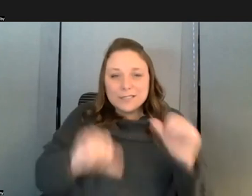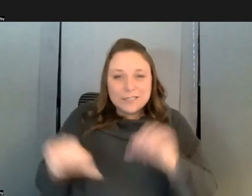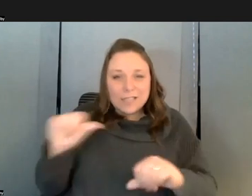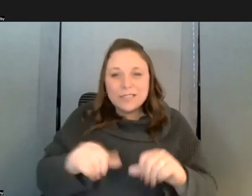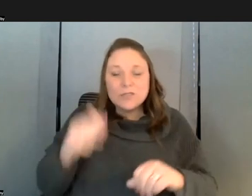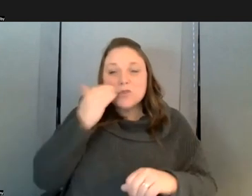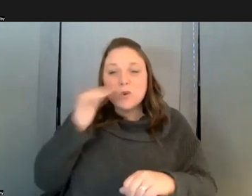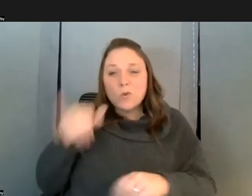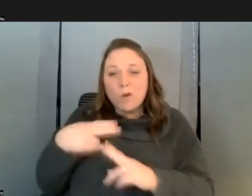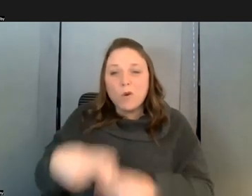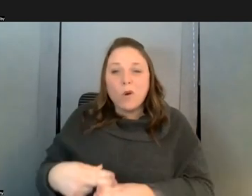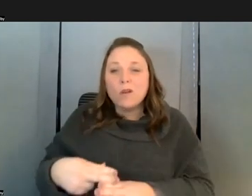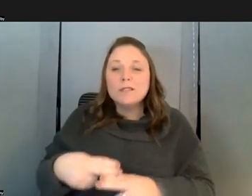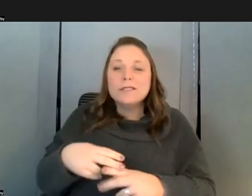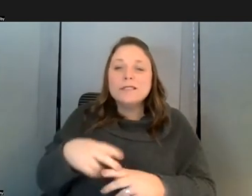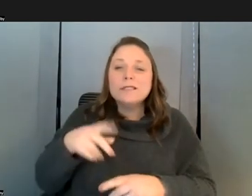sst